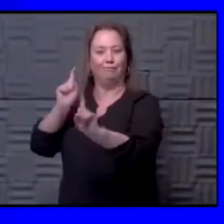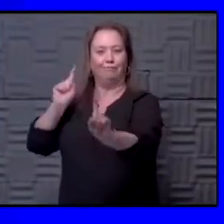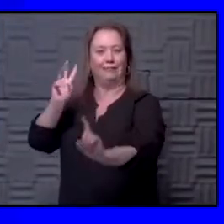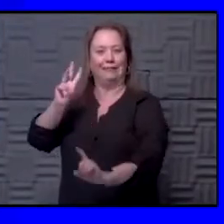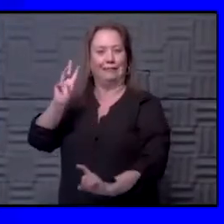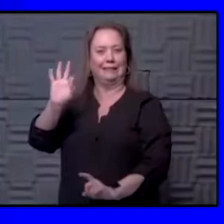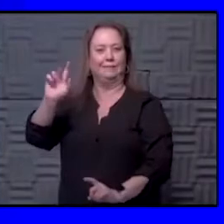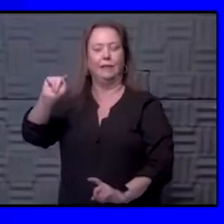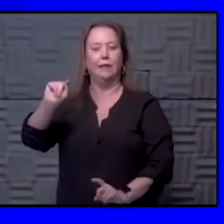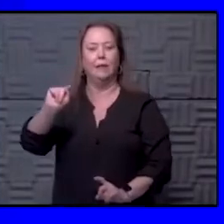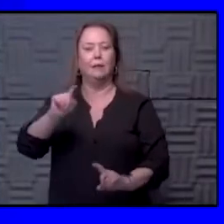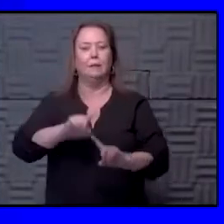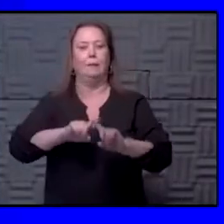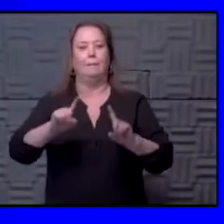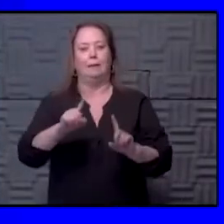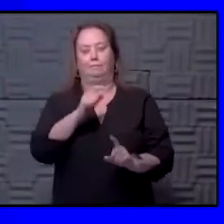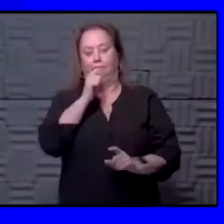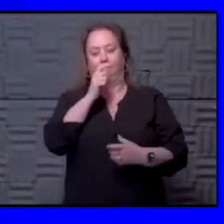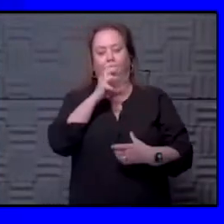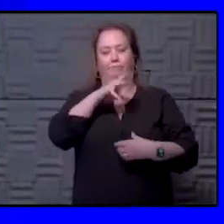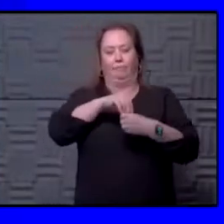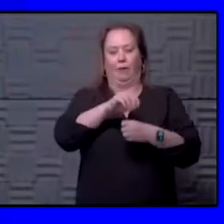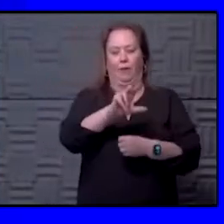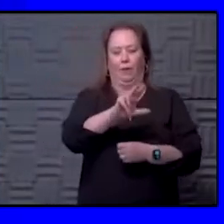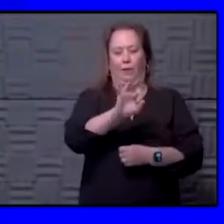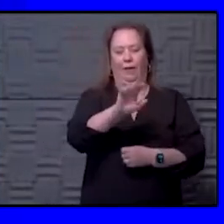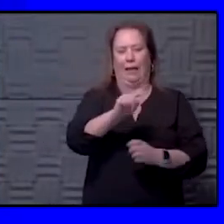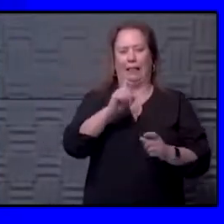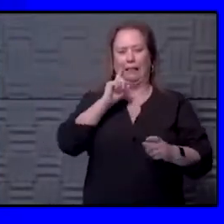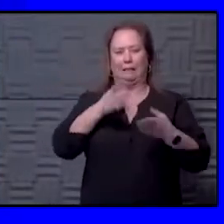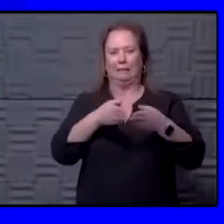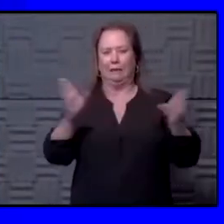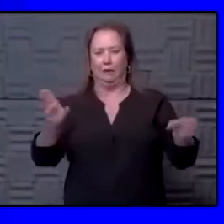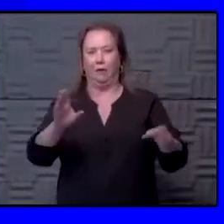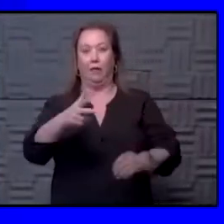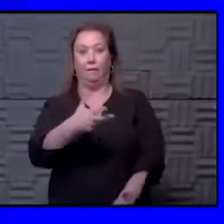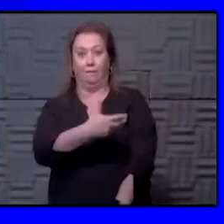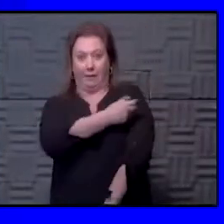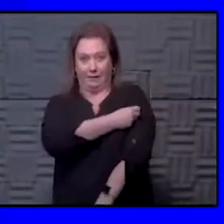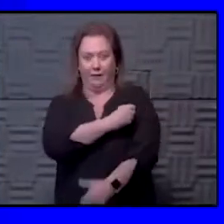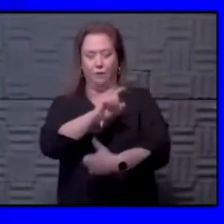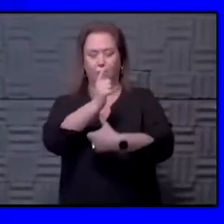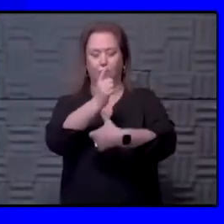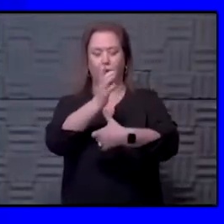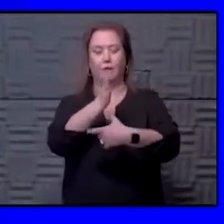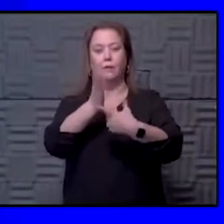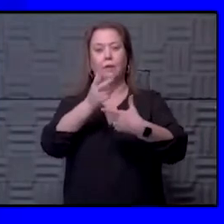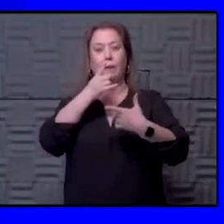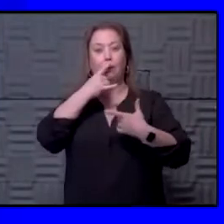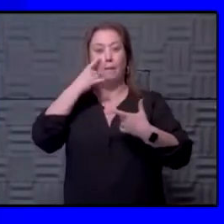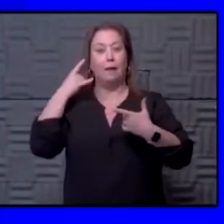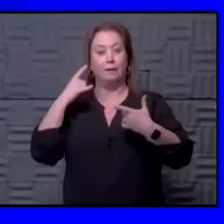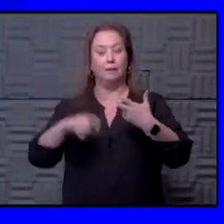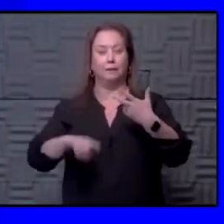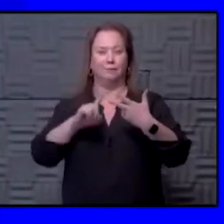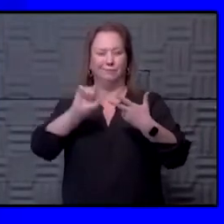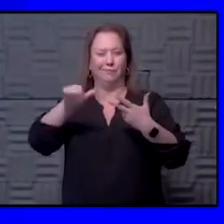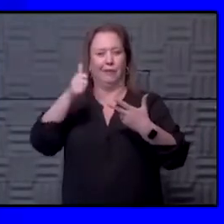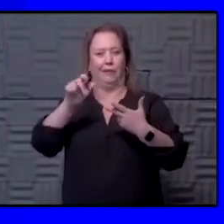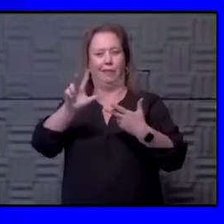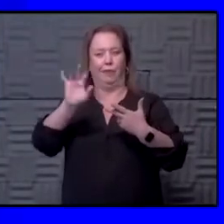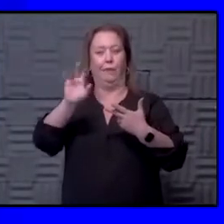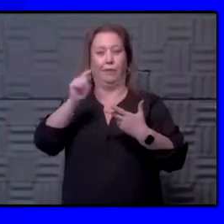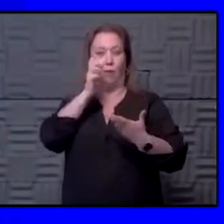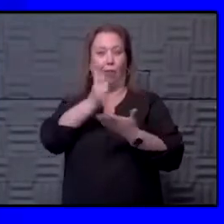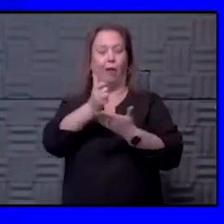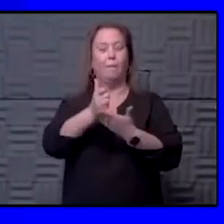remember it's not in a vacuum of three feet. I believe it's still in the context of, number one, vaccinations, masking, and things of that nature. So that will